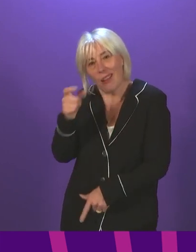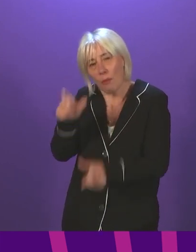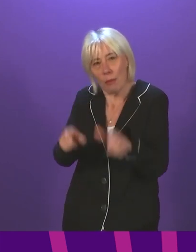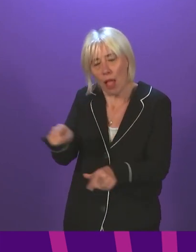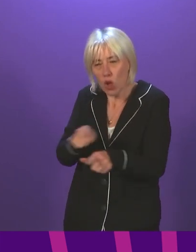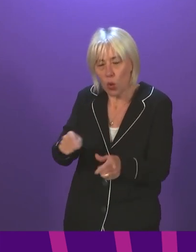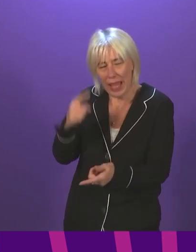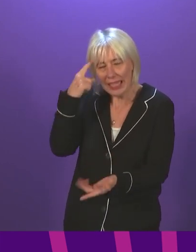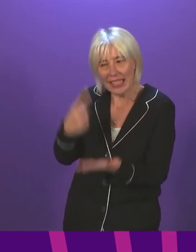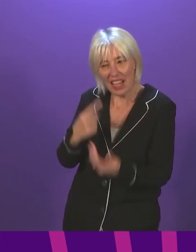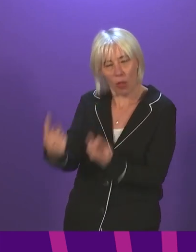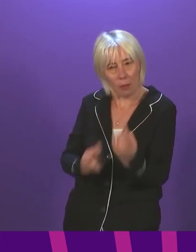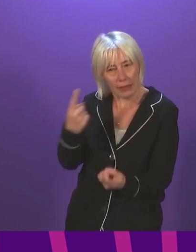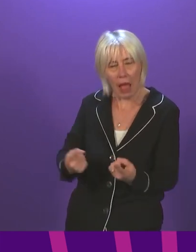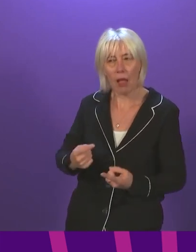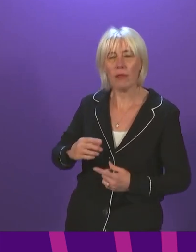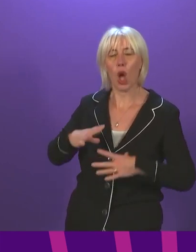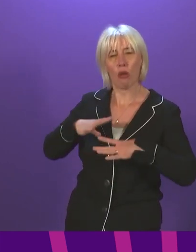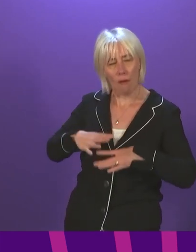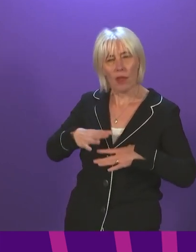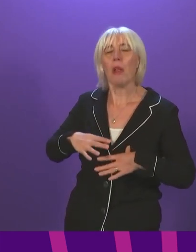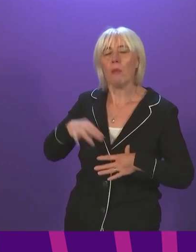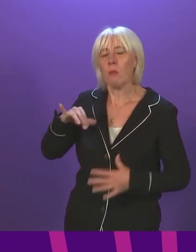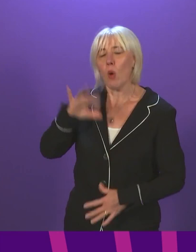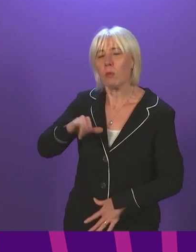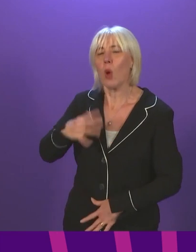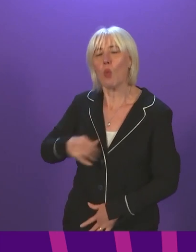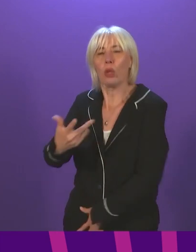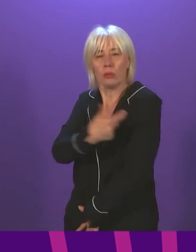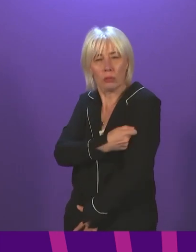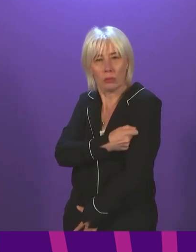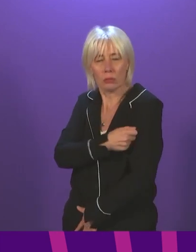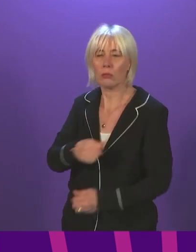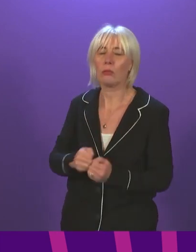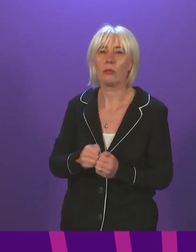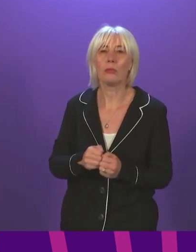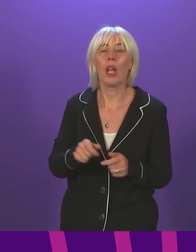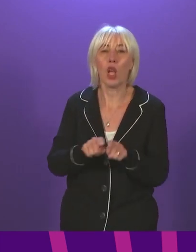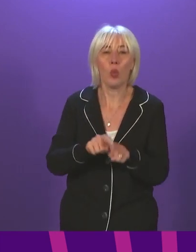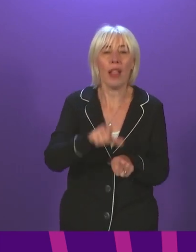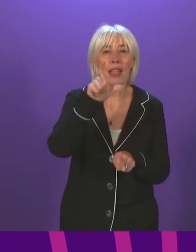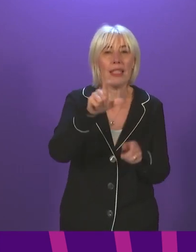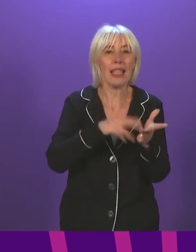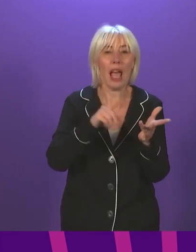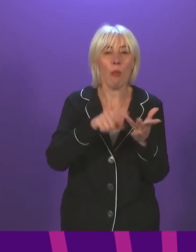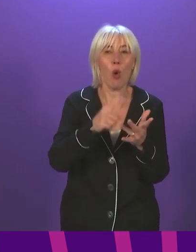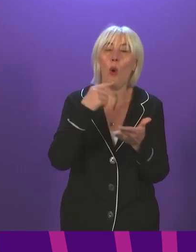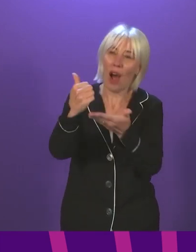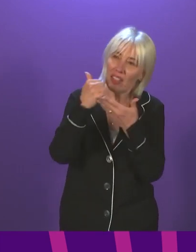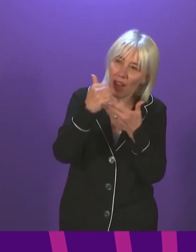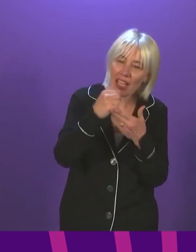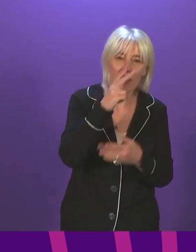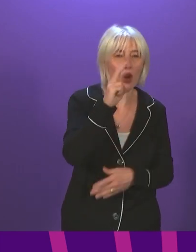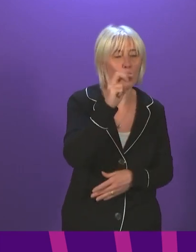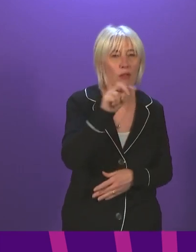to make informed choices that they feel comfortable with. In addition to the CMO advice on 12 to 15-year-olds, we